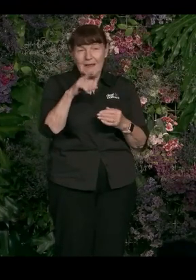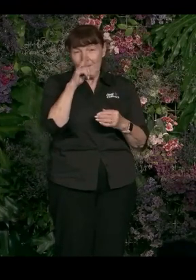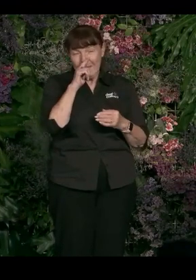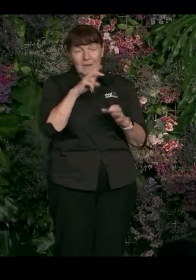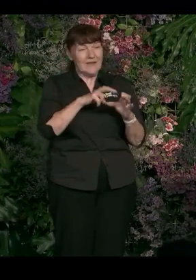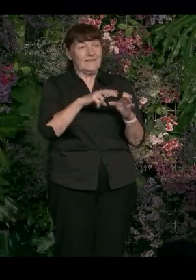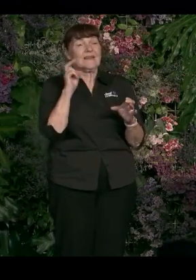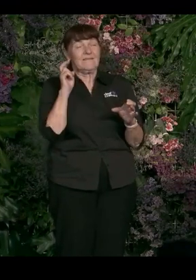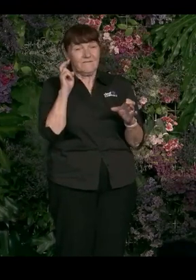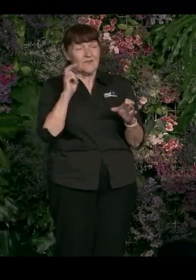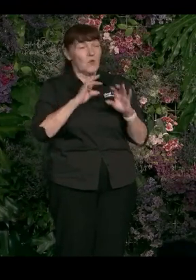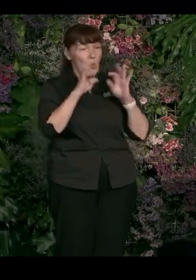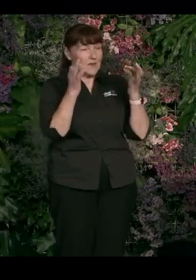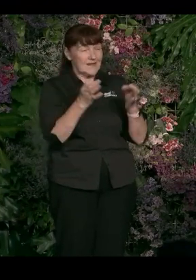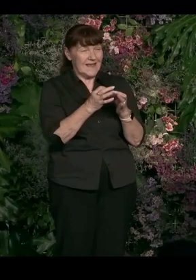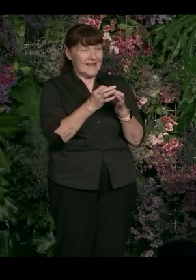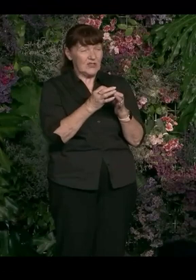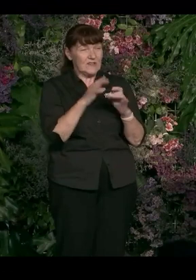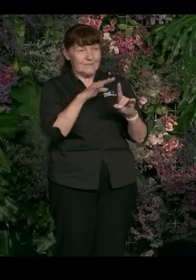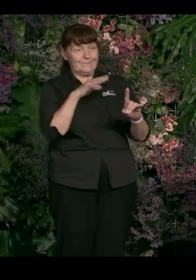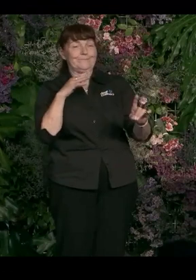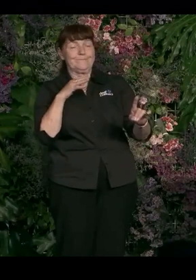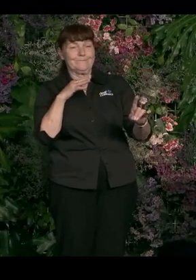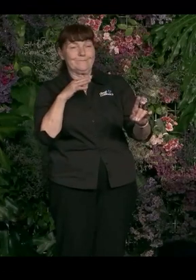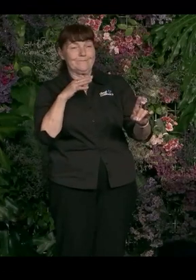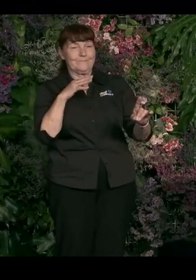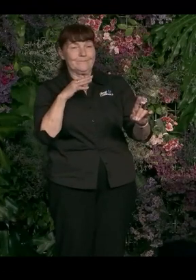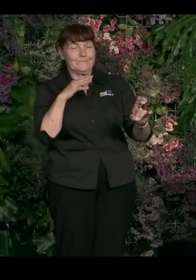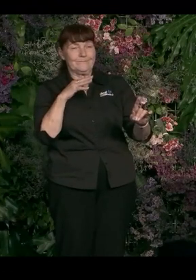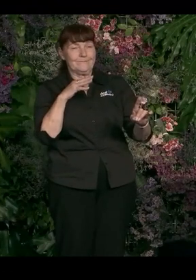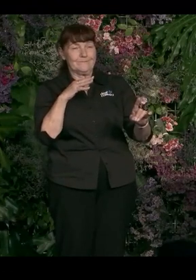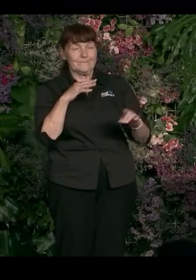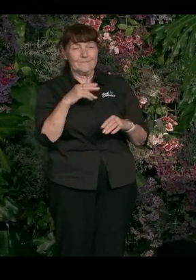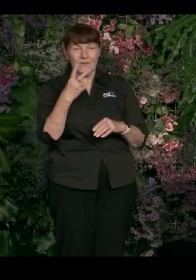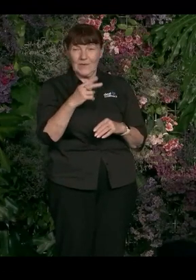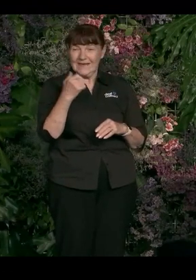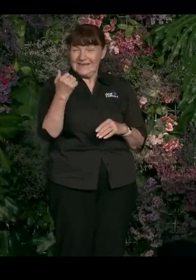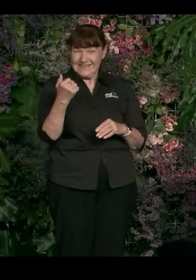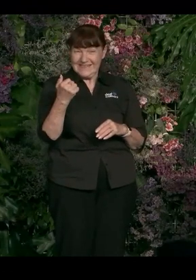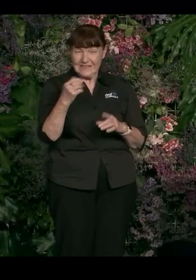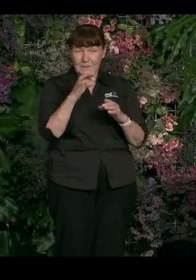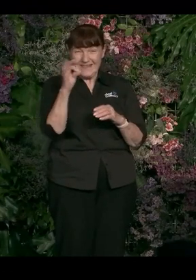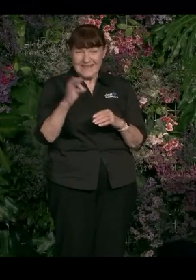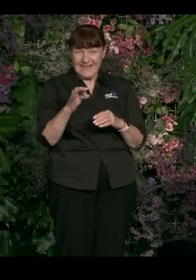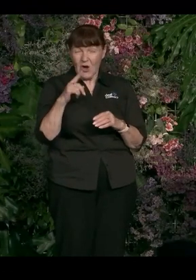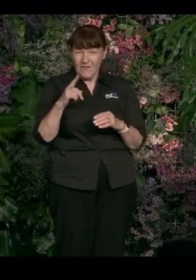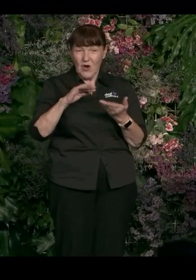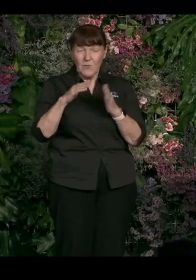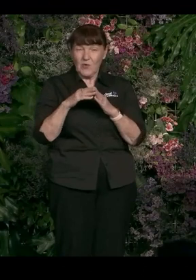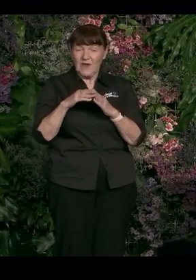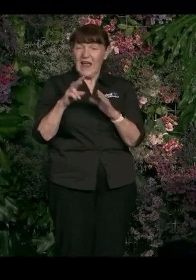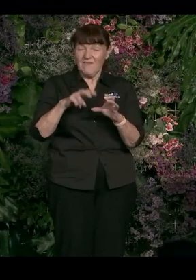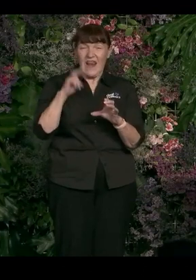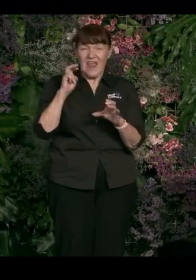of the entire acronym, so forgive me. 26% of our community have left anti-gay states in the last two years. That's